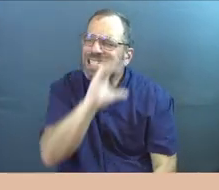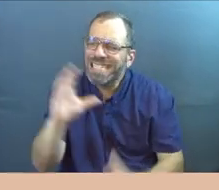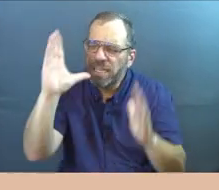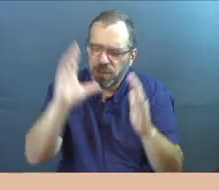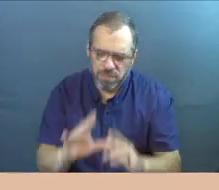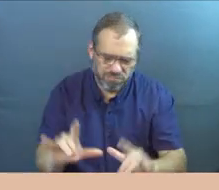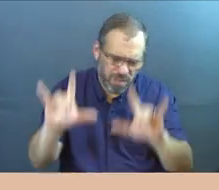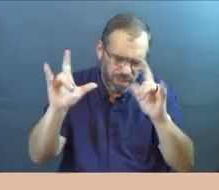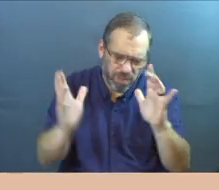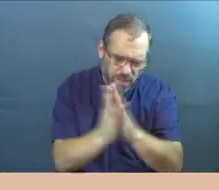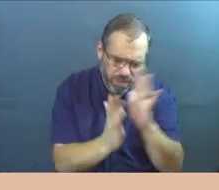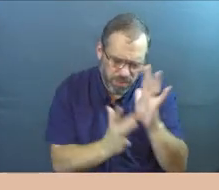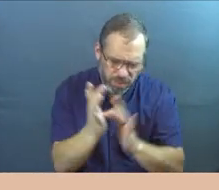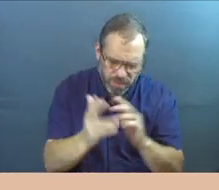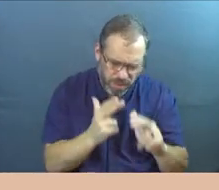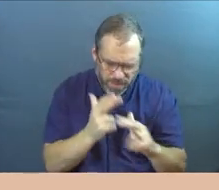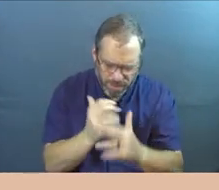We love you, Lord. In Christ's name, amen.